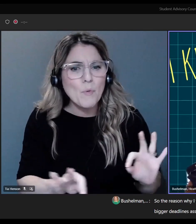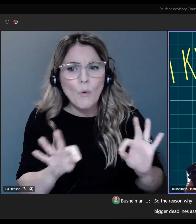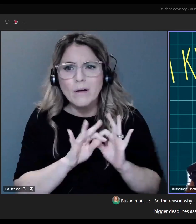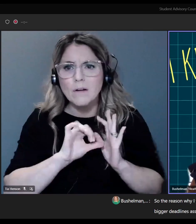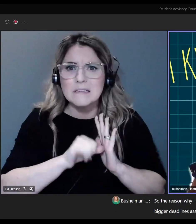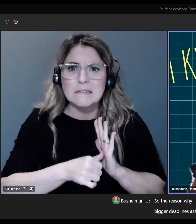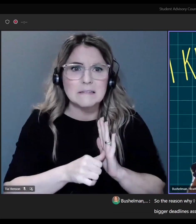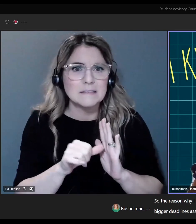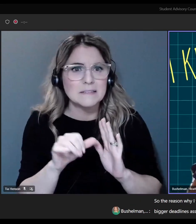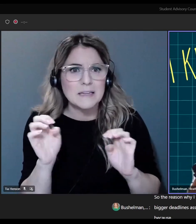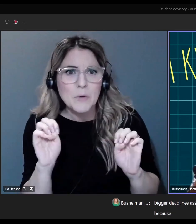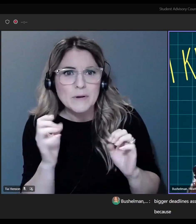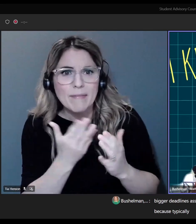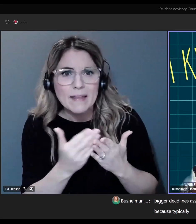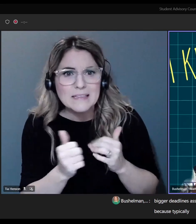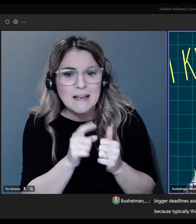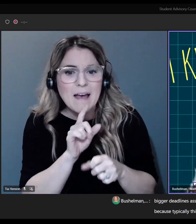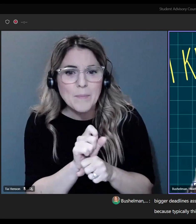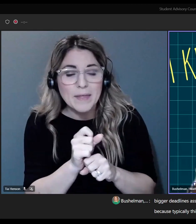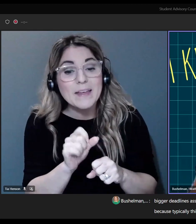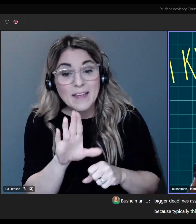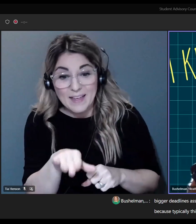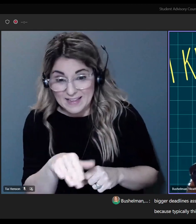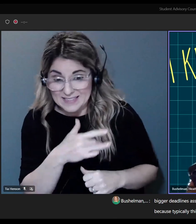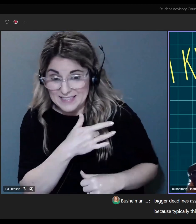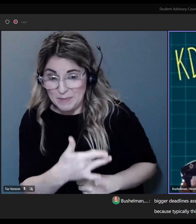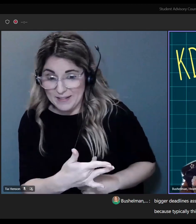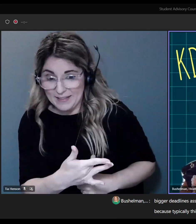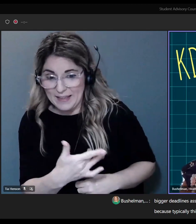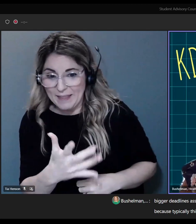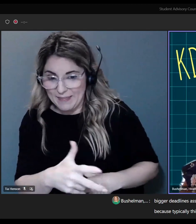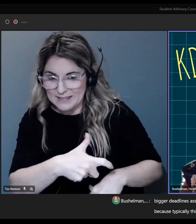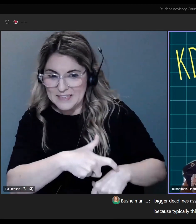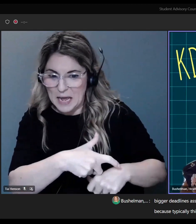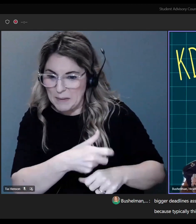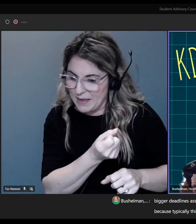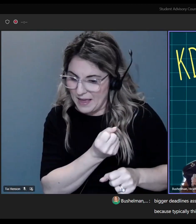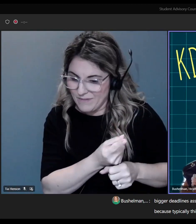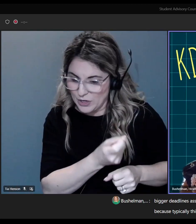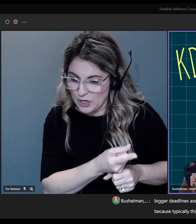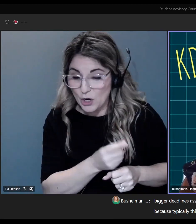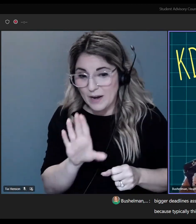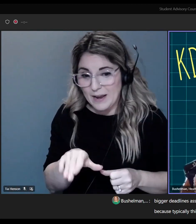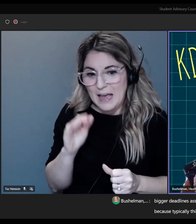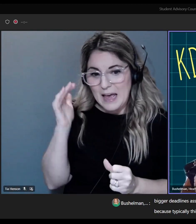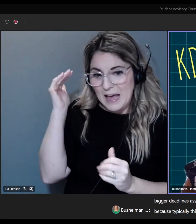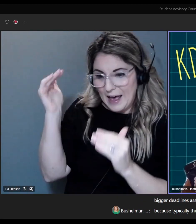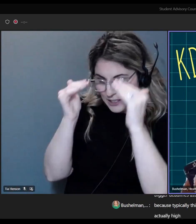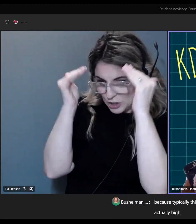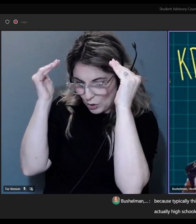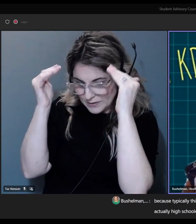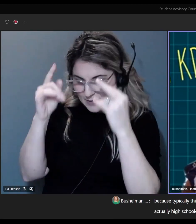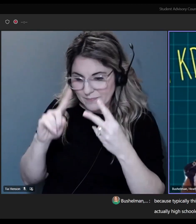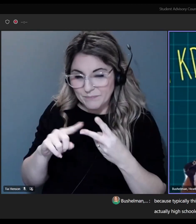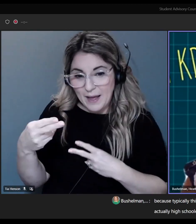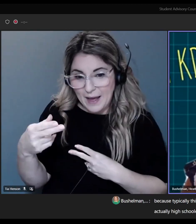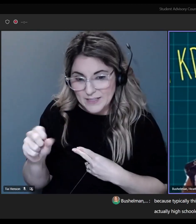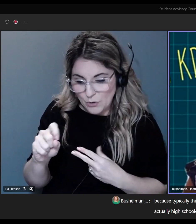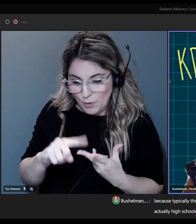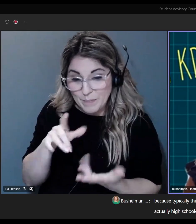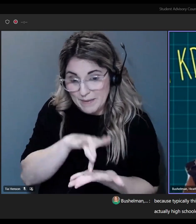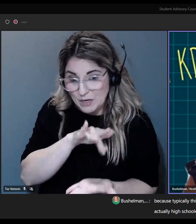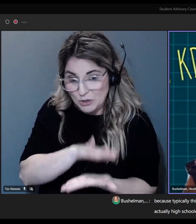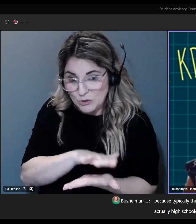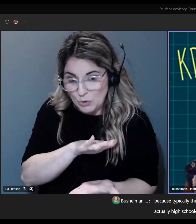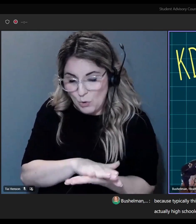is because typically this is a time of year when adults and actually high schoolers and middle schoolers,